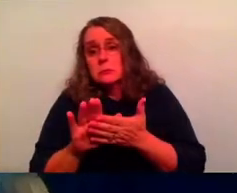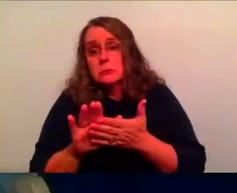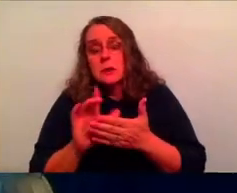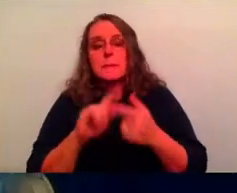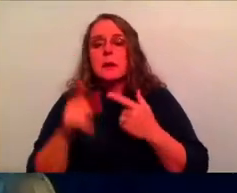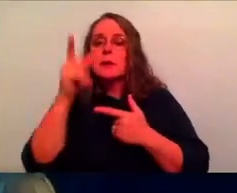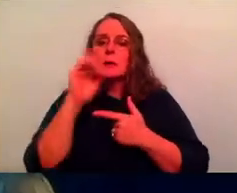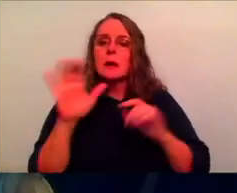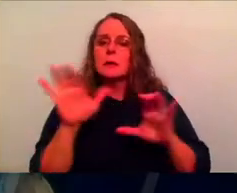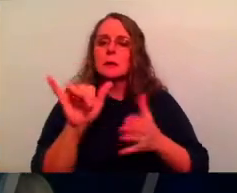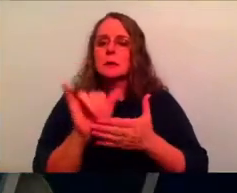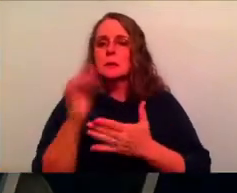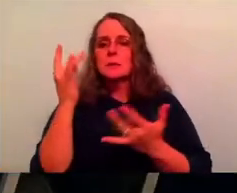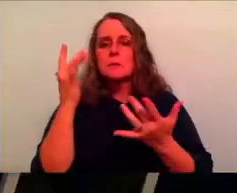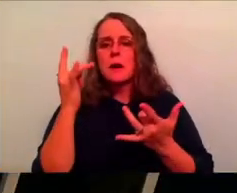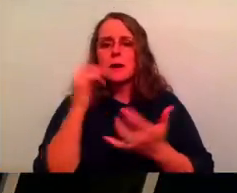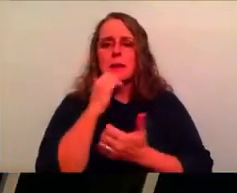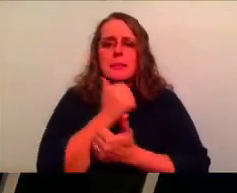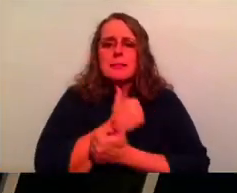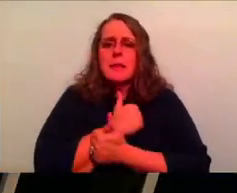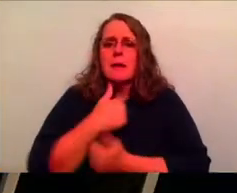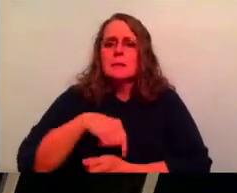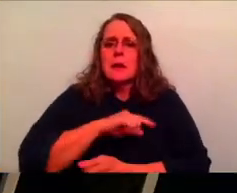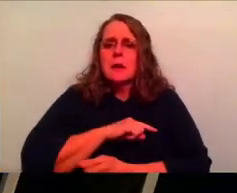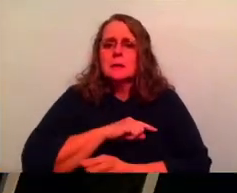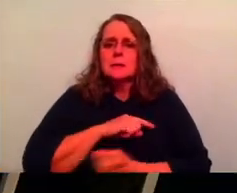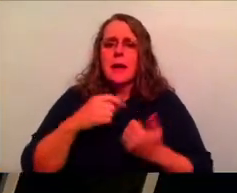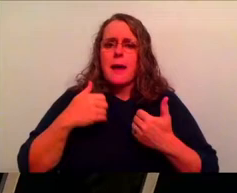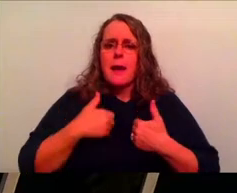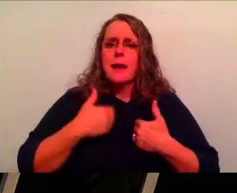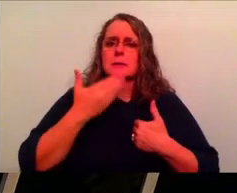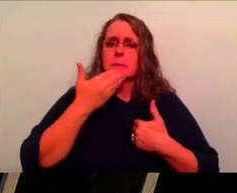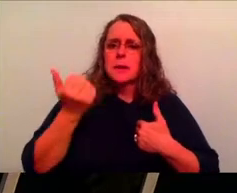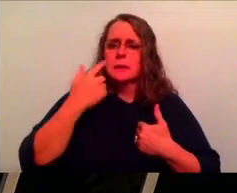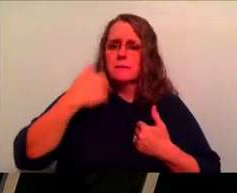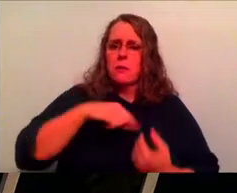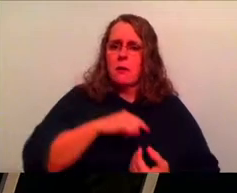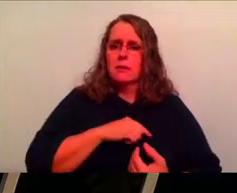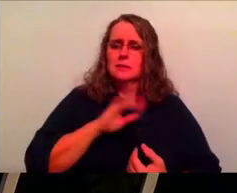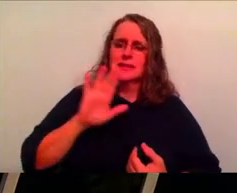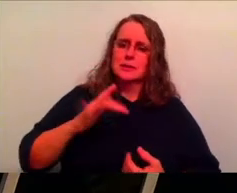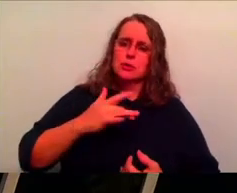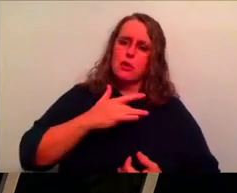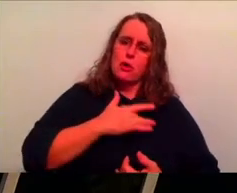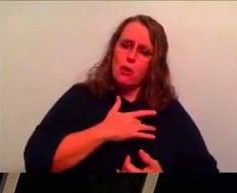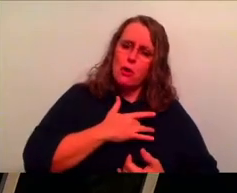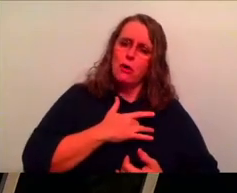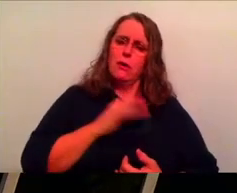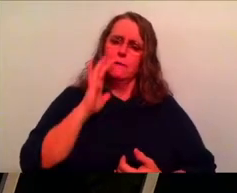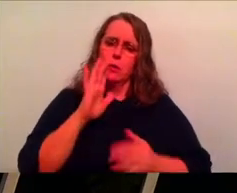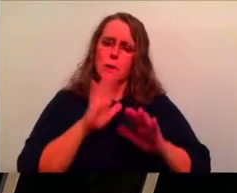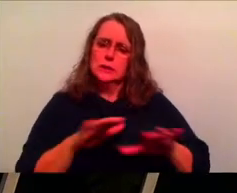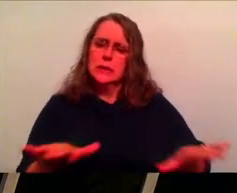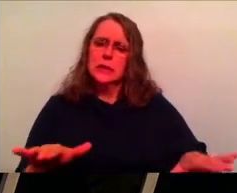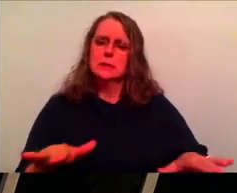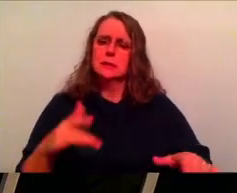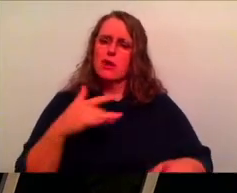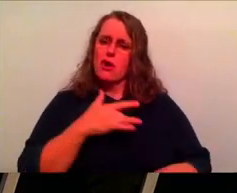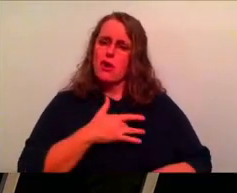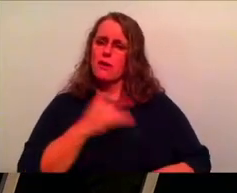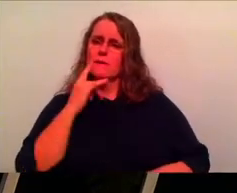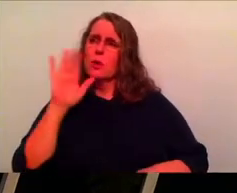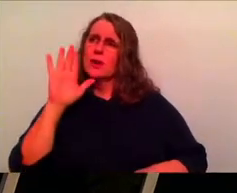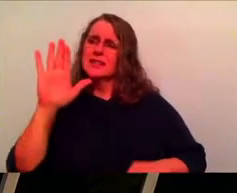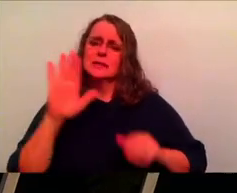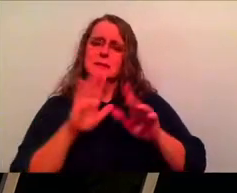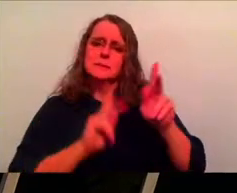does this because he loves us and he has what's best for us. Again, it's God's heart for his kids. It's God's heart for his people is he wants to see good